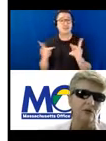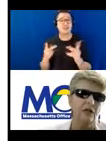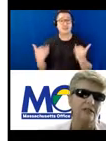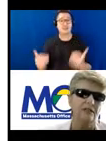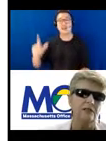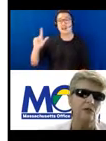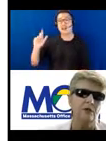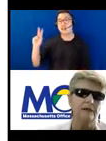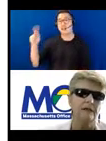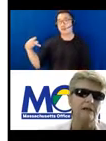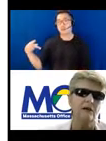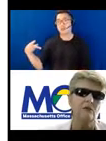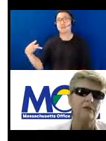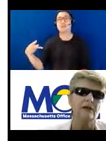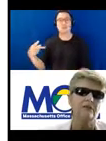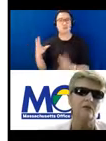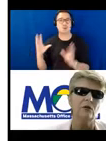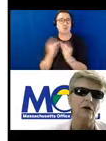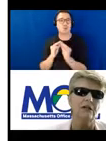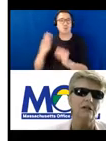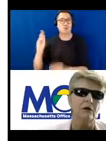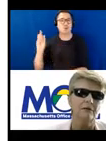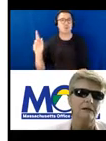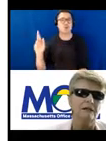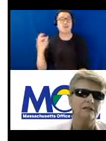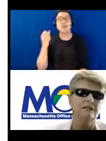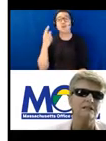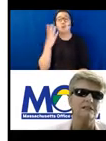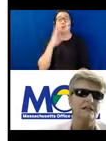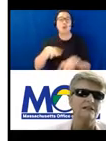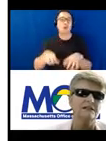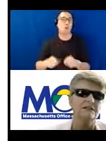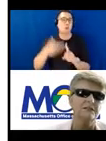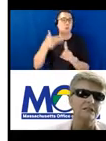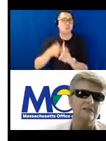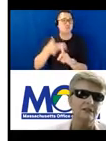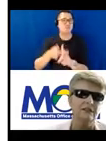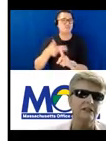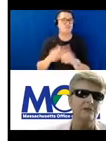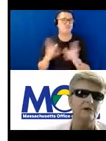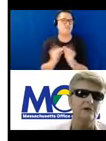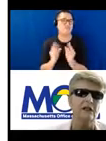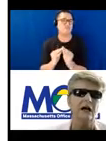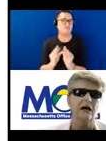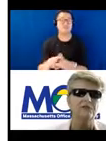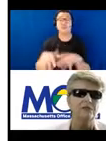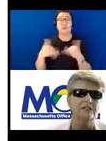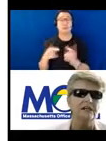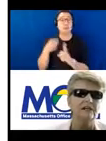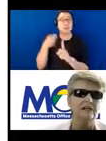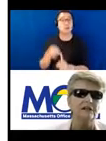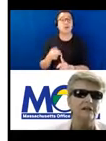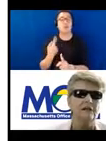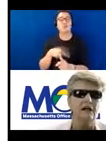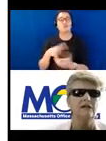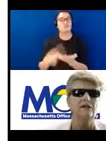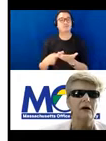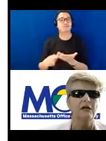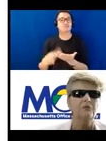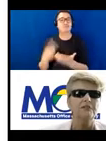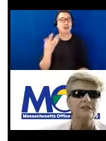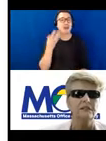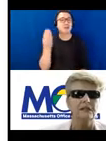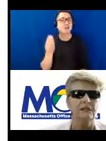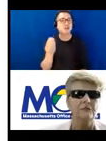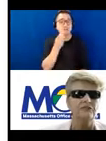Equality webinar. We'll be having quarterly webinars. And today's is specifically about outdoor dining. I know